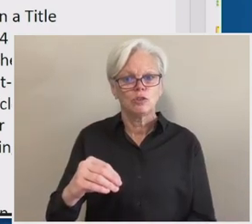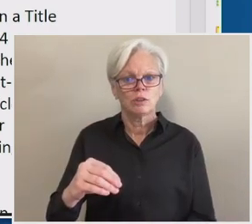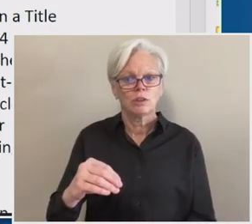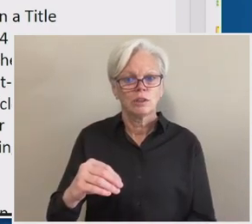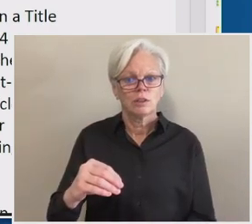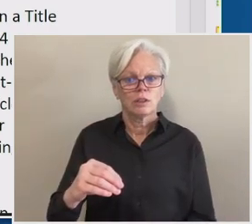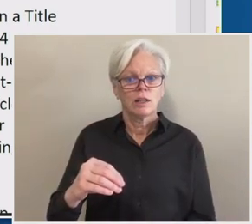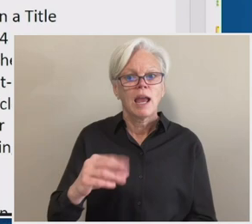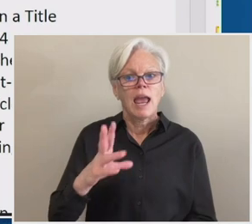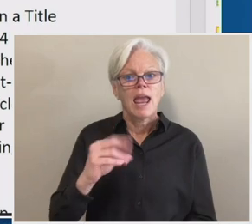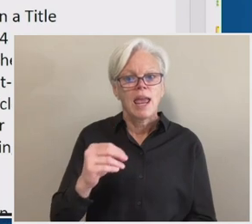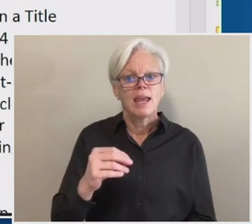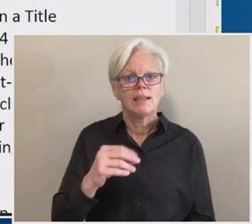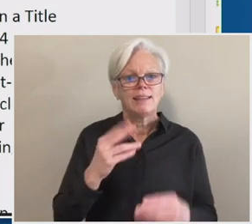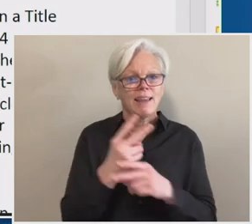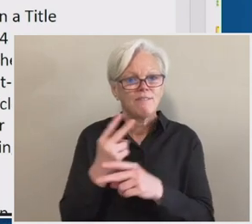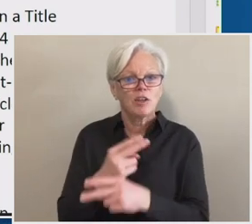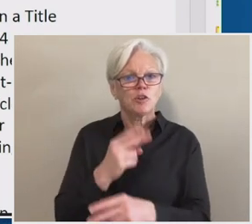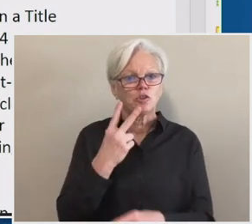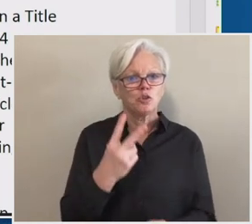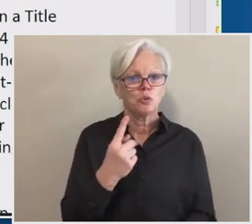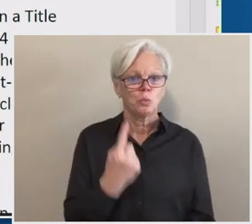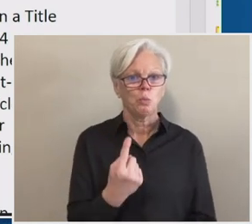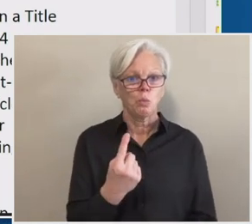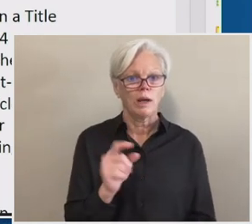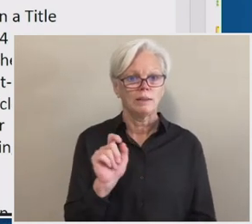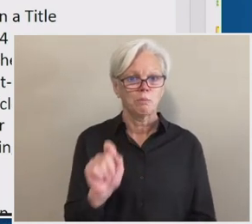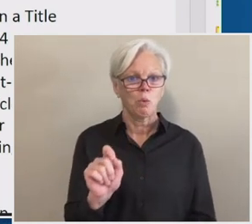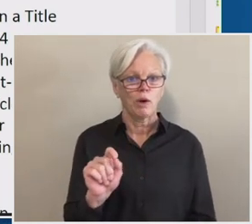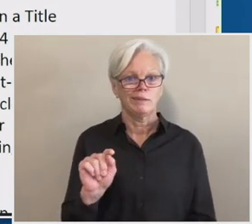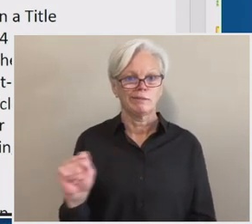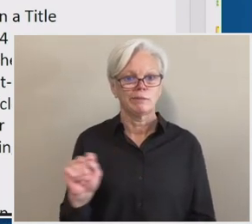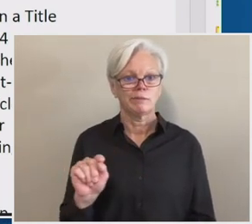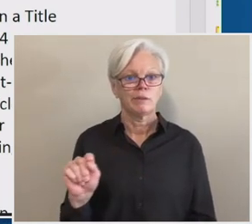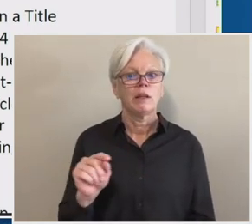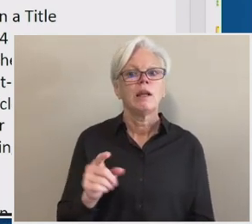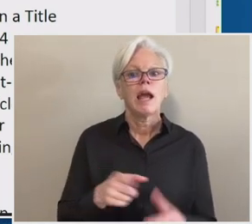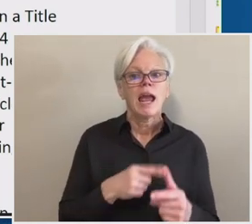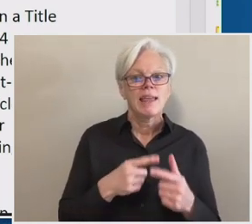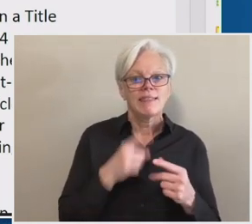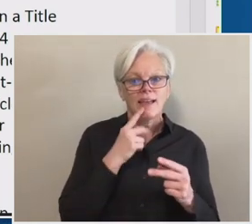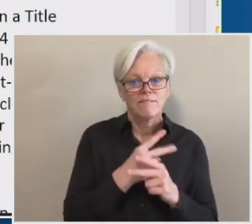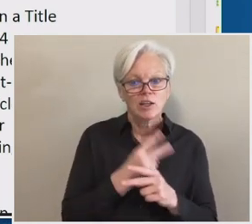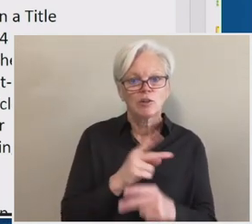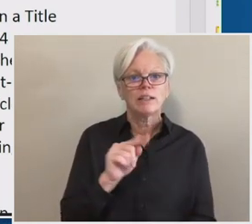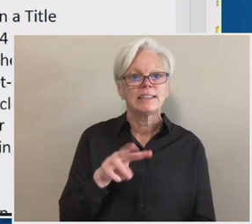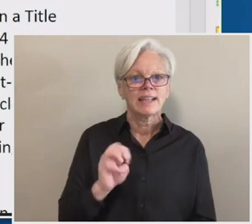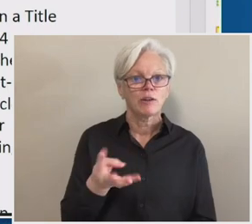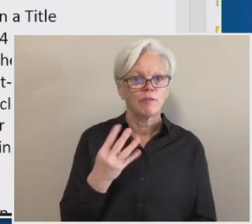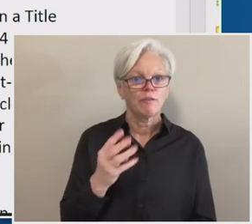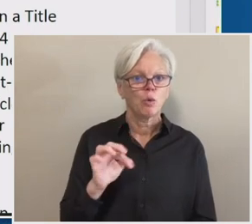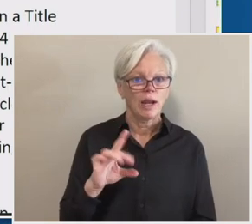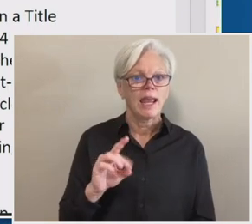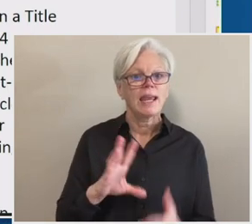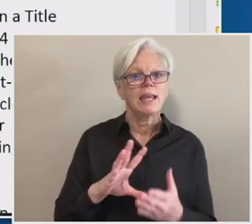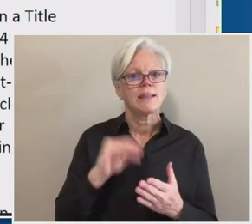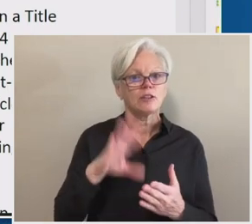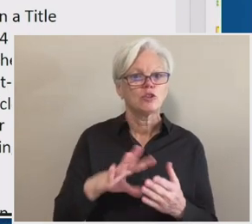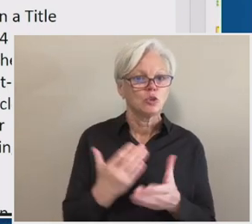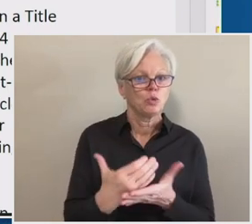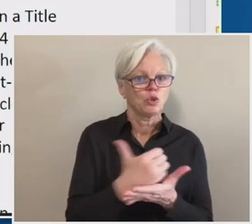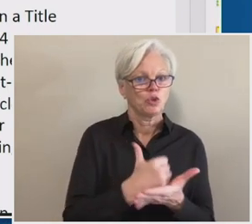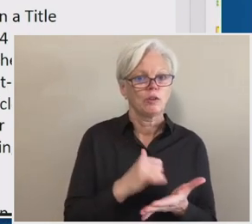point, um, that is used to determine the amount of title four aid, uh, that the student has earned, uh, for the period.